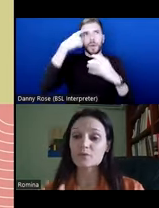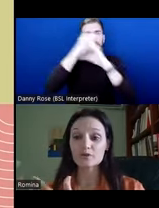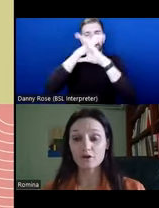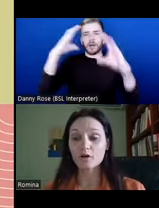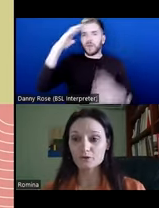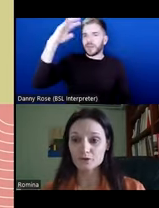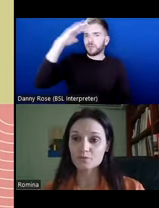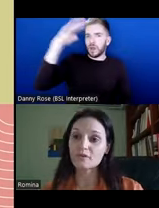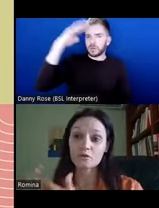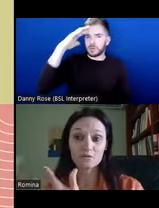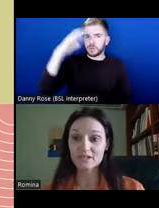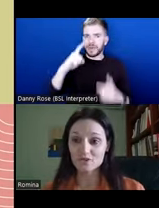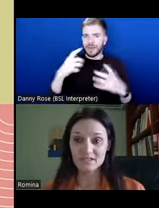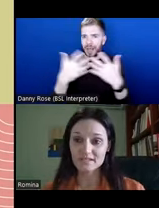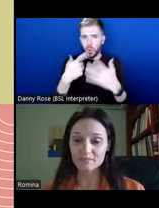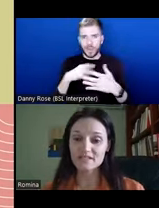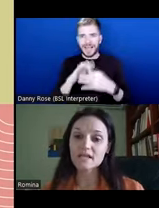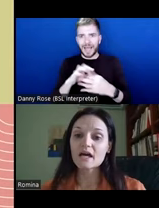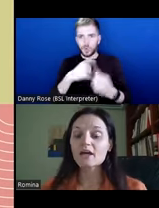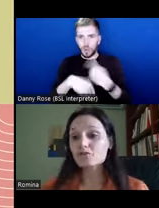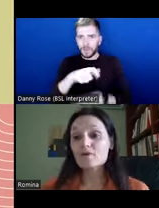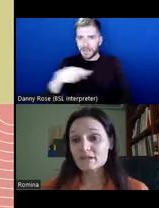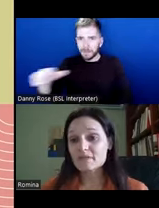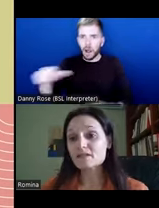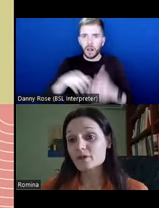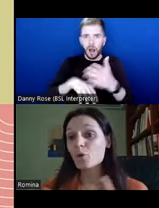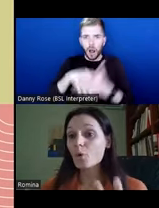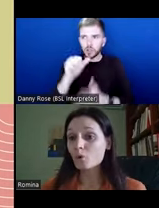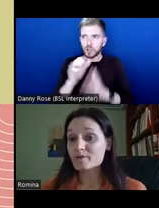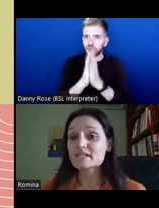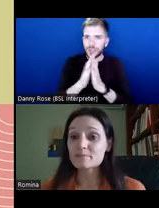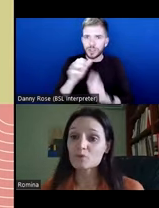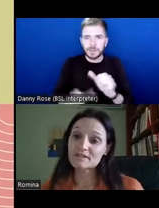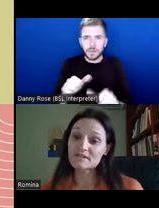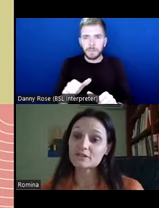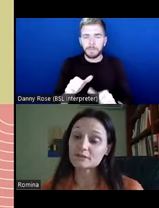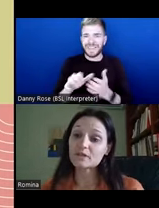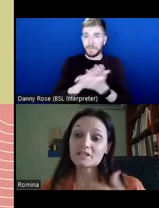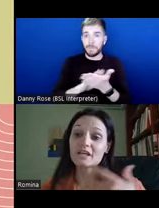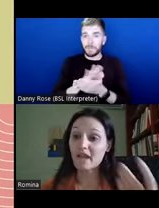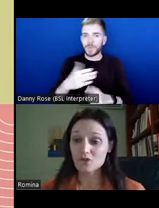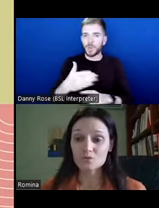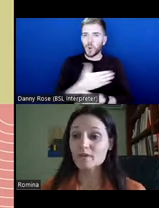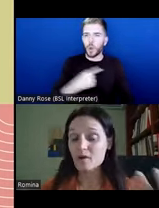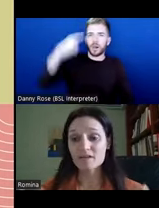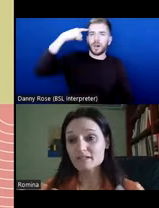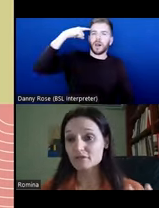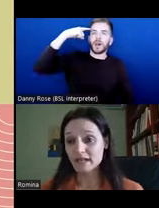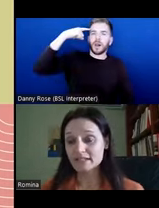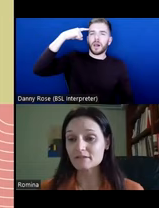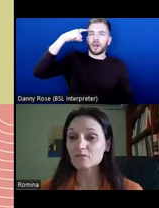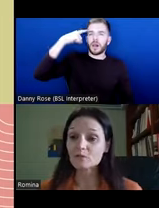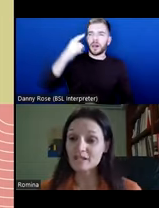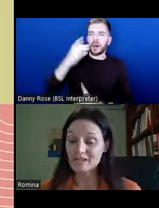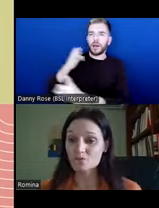peoples, with other cultures, with other religious systems. And of course that means that we are all predisposed in certain directions, whether positive